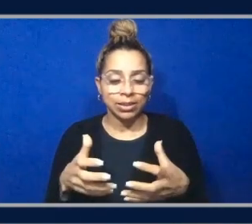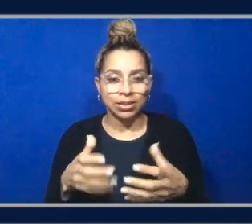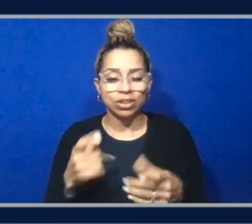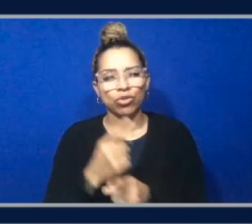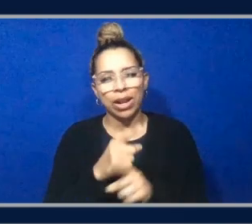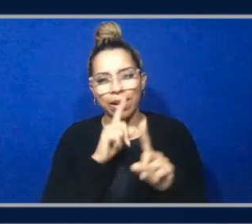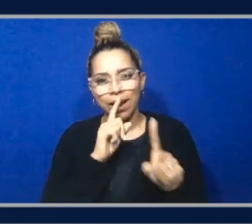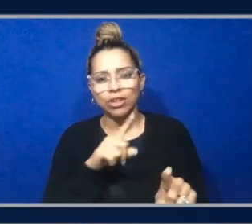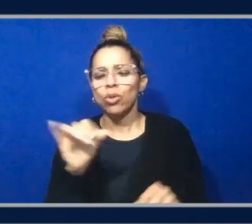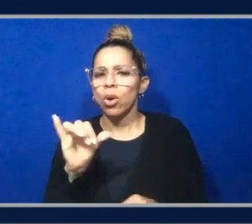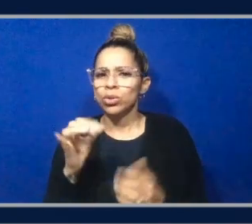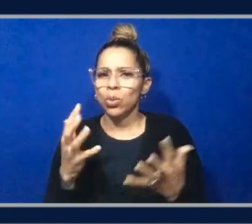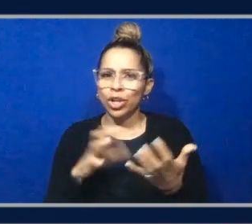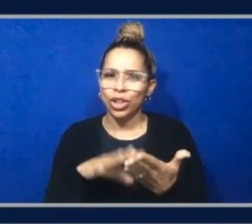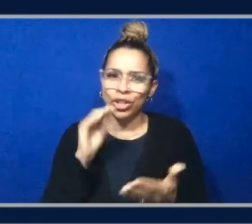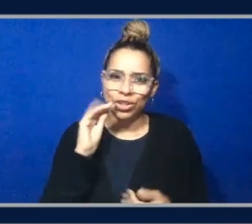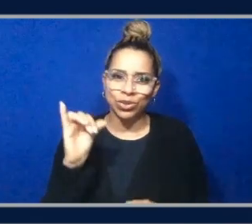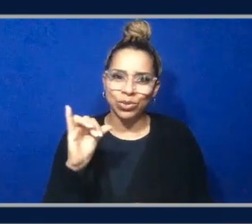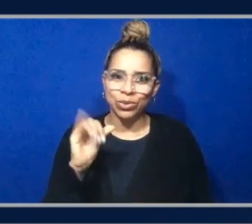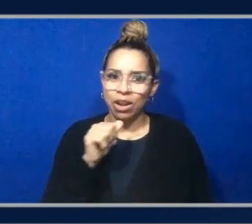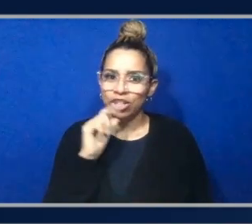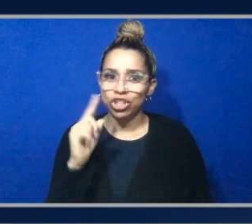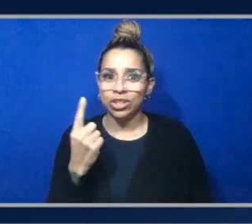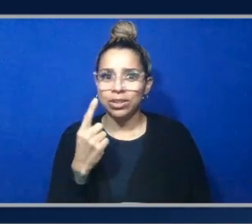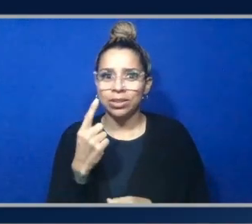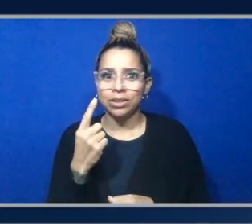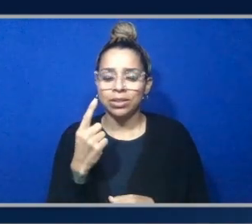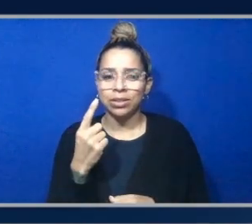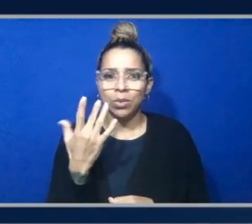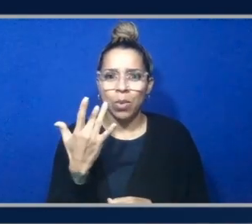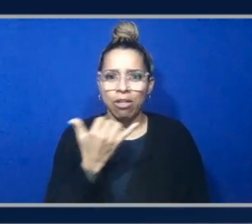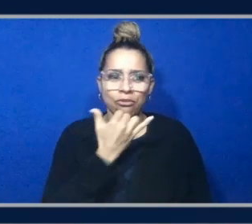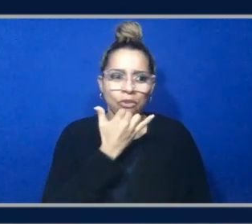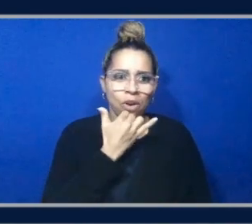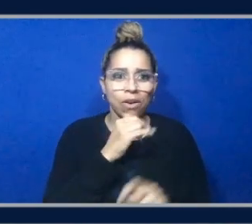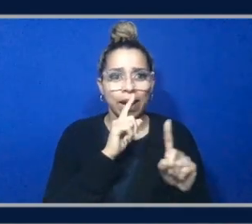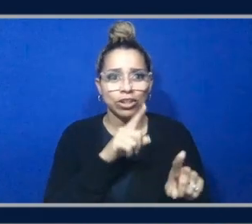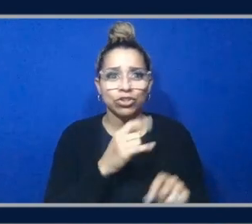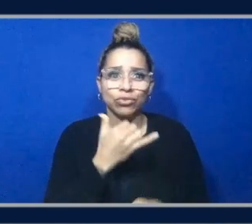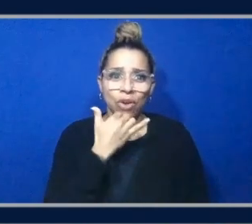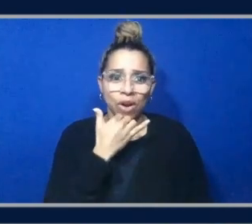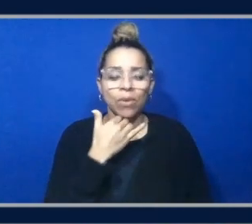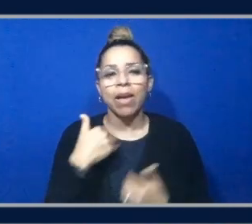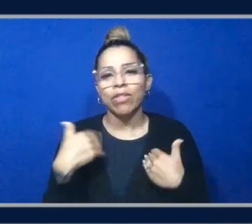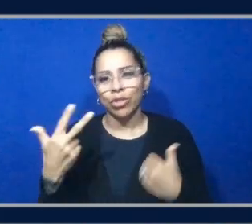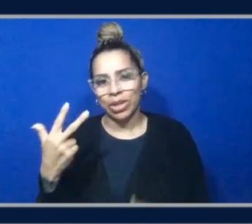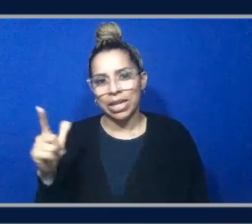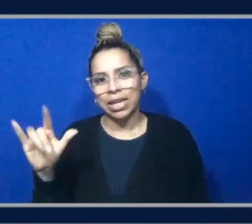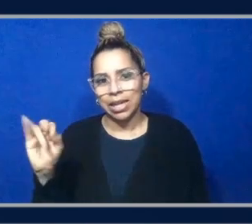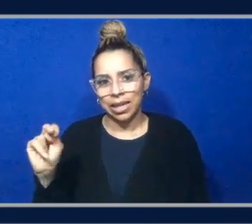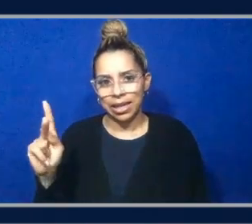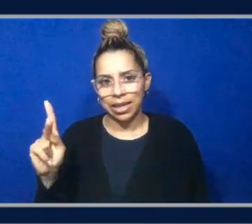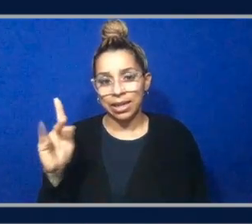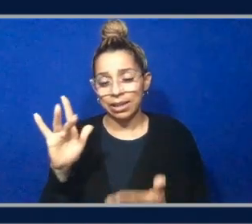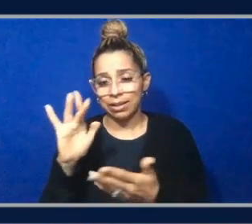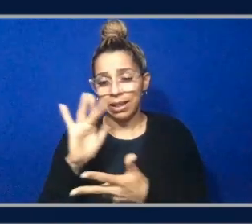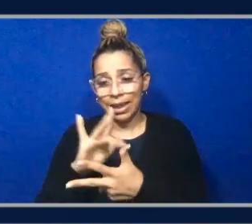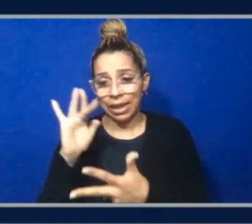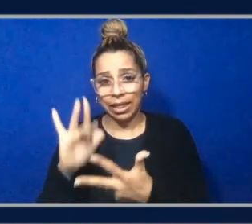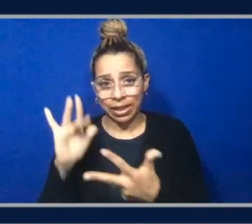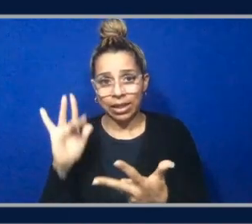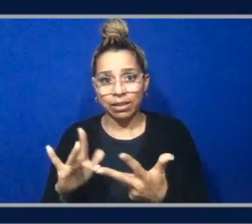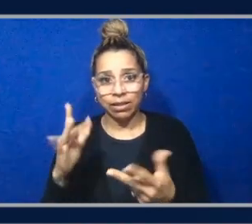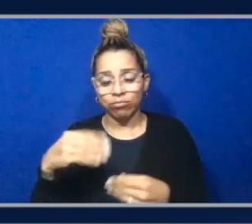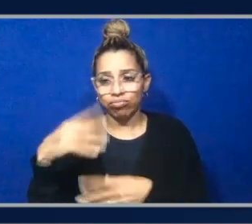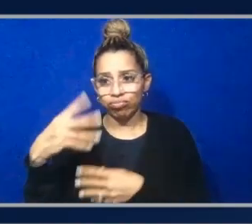want to learn. Not just the correct answer. Why the incorrect answer is incorrect. Yes. So we have three links here. can click on each of those. We can learn more about it. We